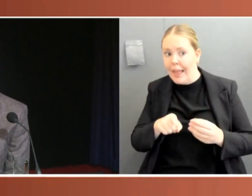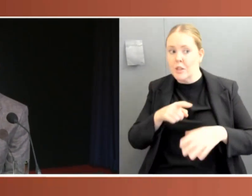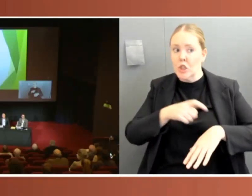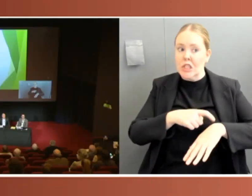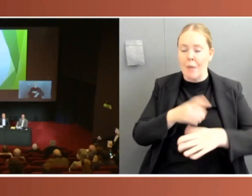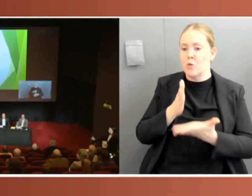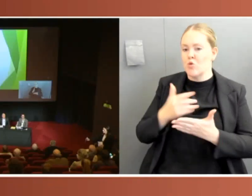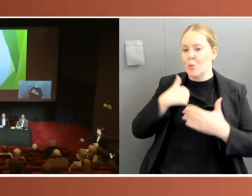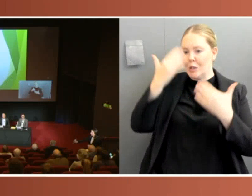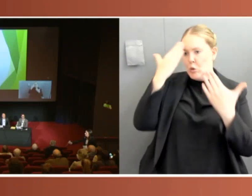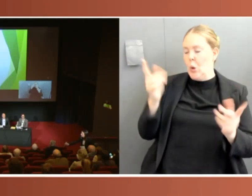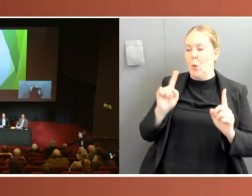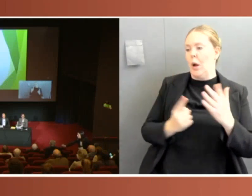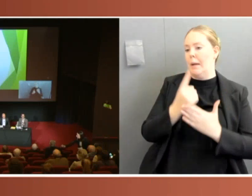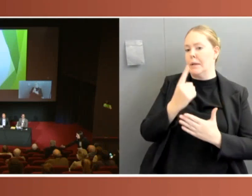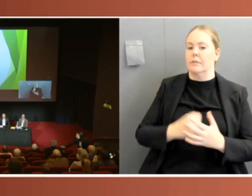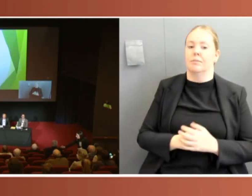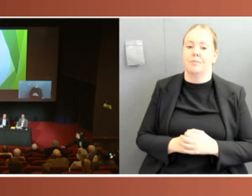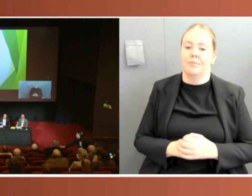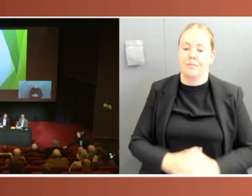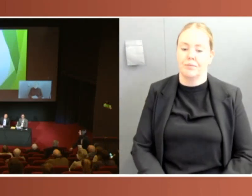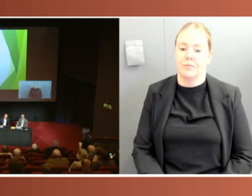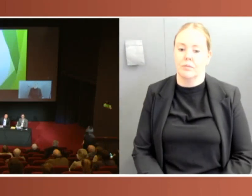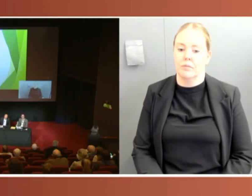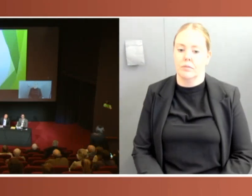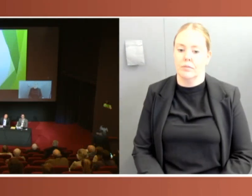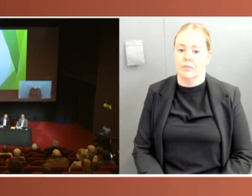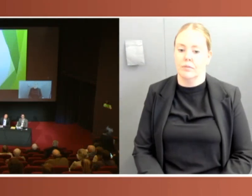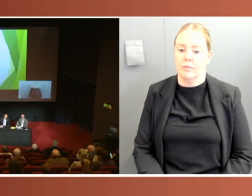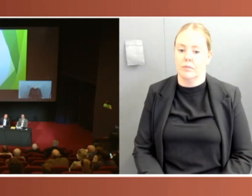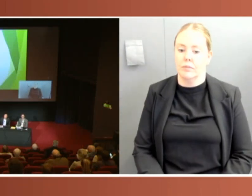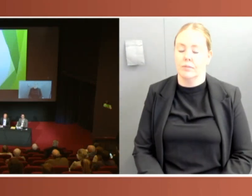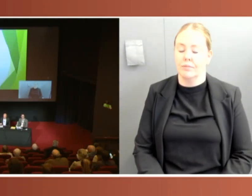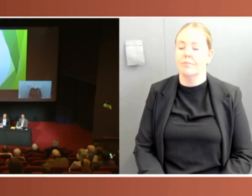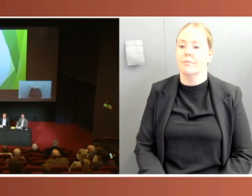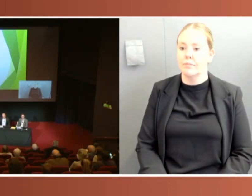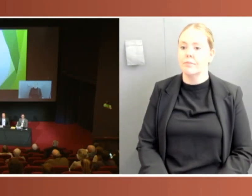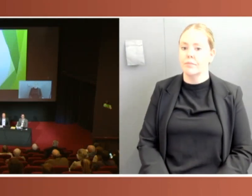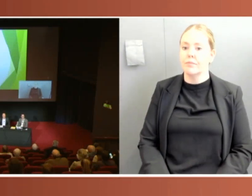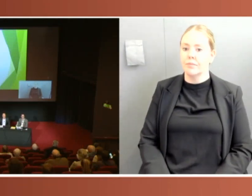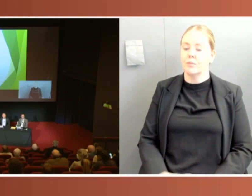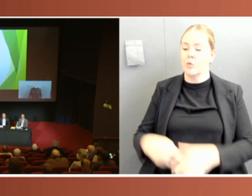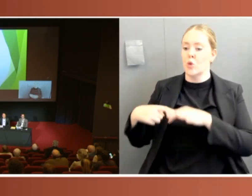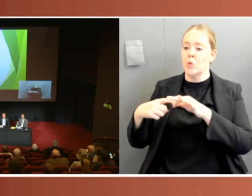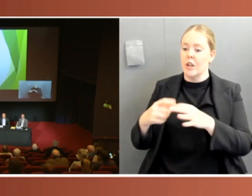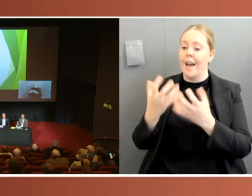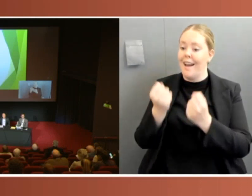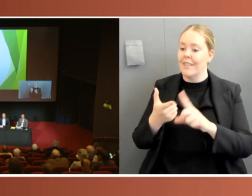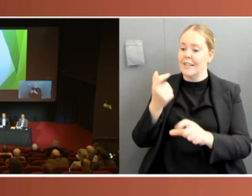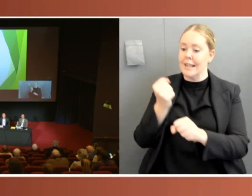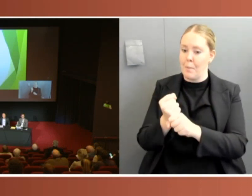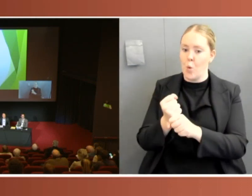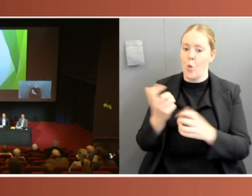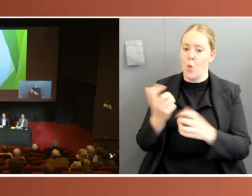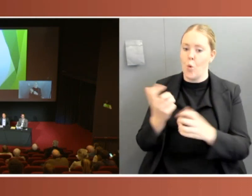examples where Governors-General have asked Prime